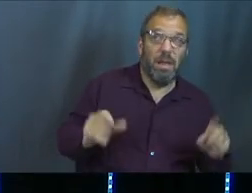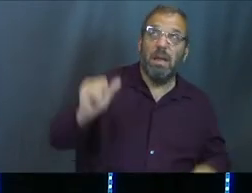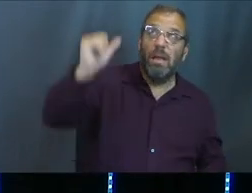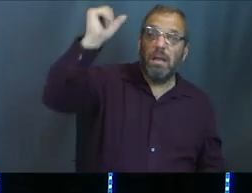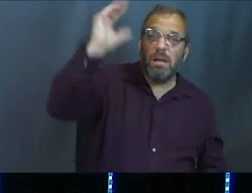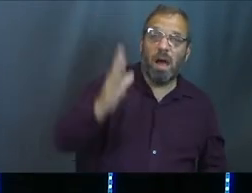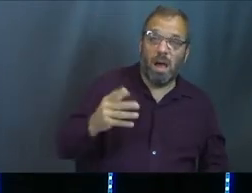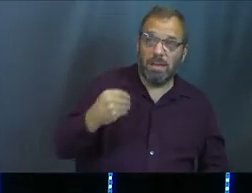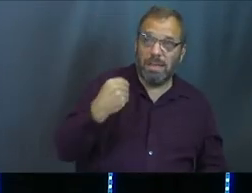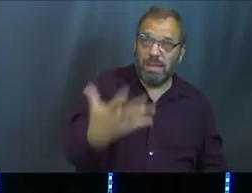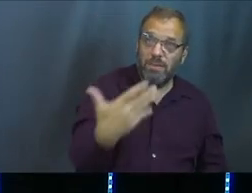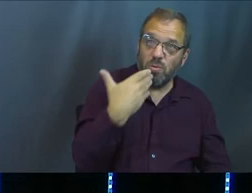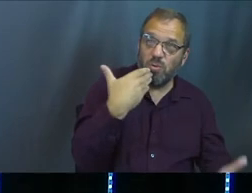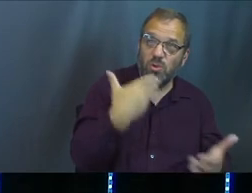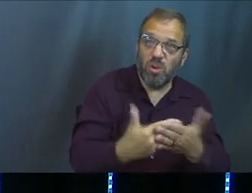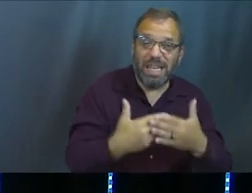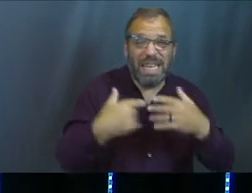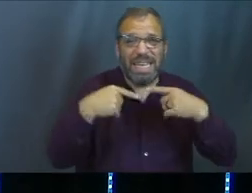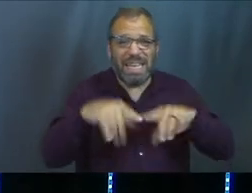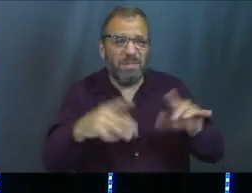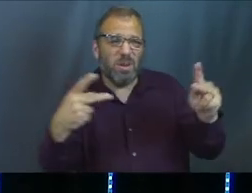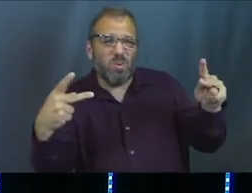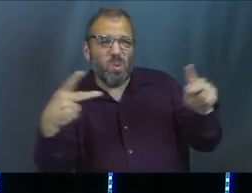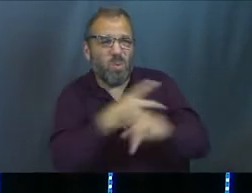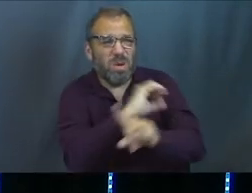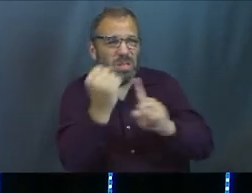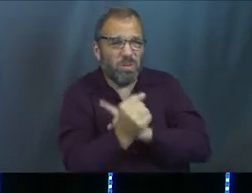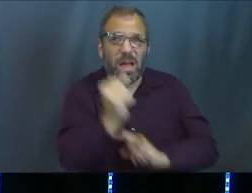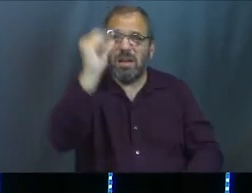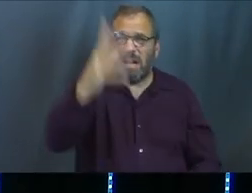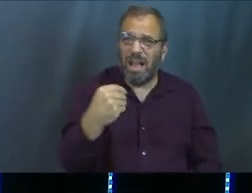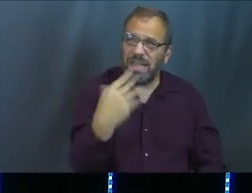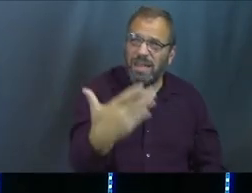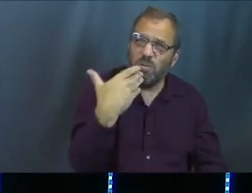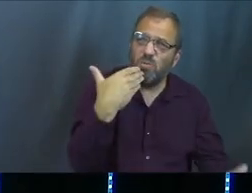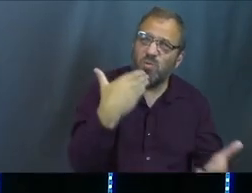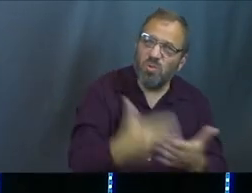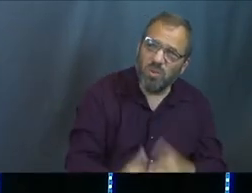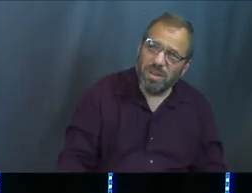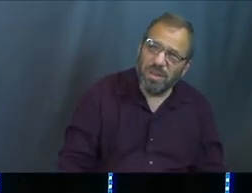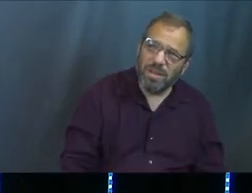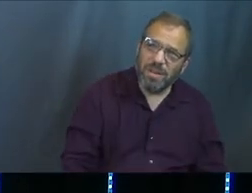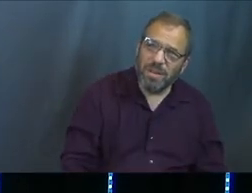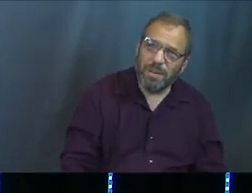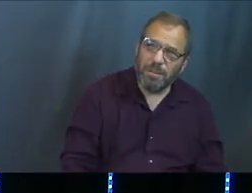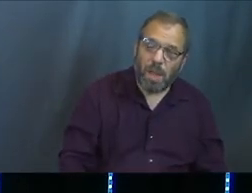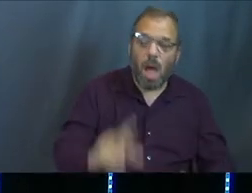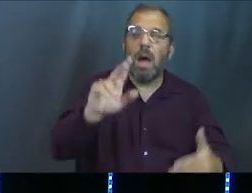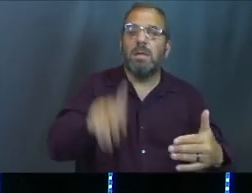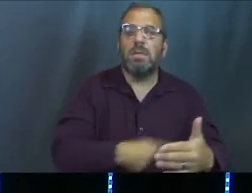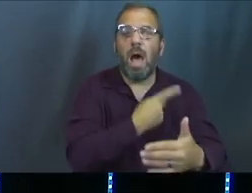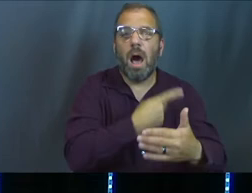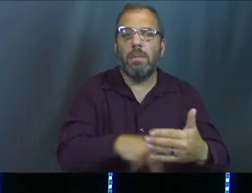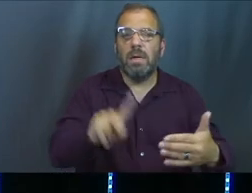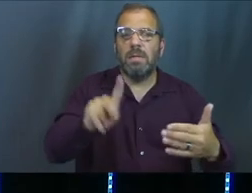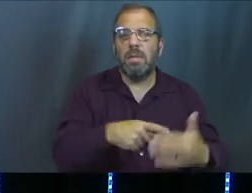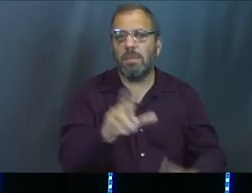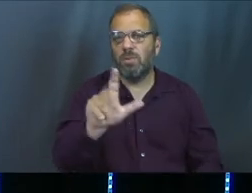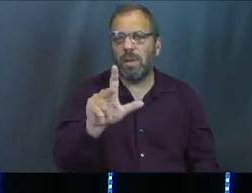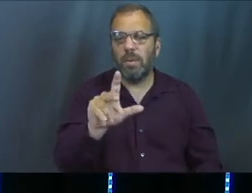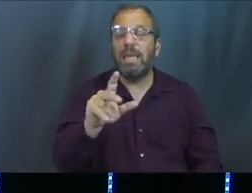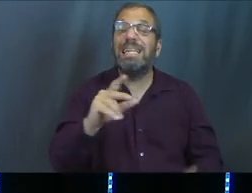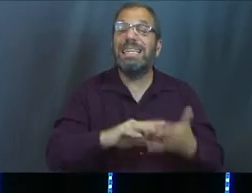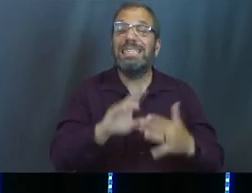God can still bring good. Even in the worst of situations, God can still bring good. David. Take a look at this Psalm. Psalm 23. This is King